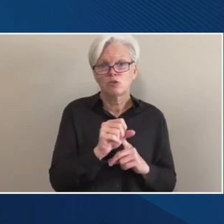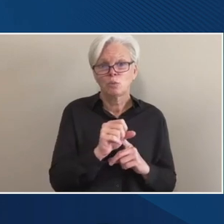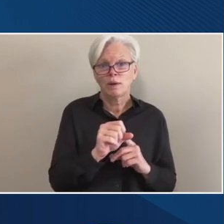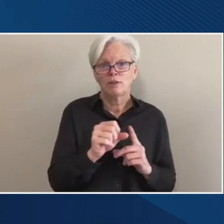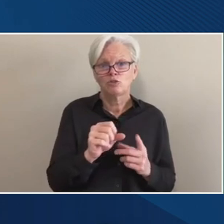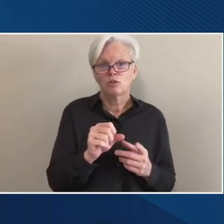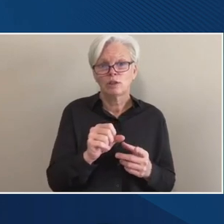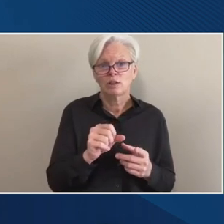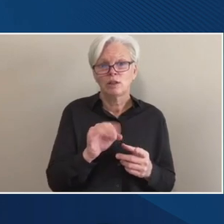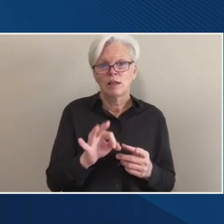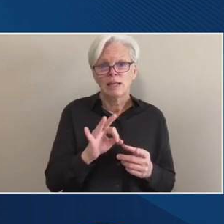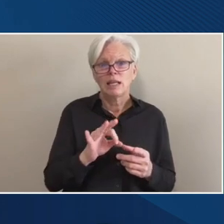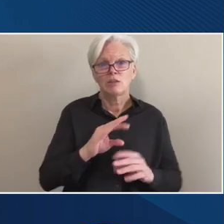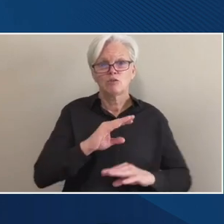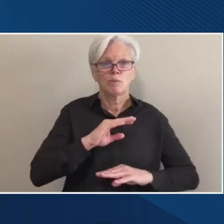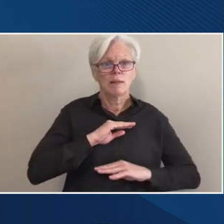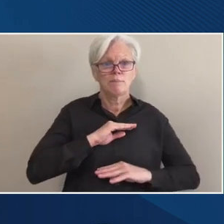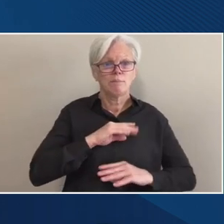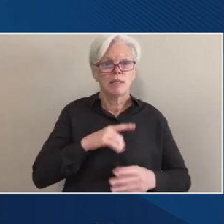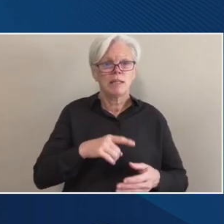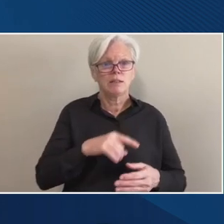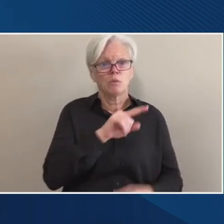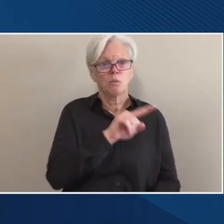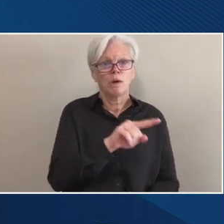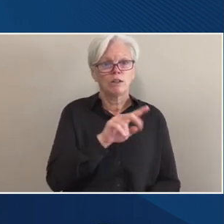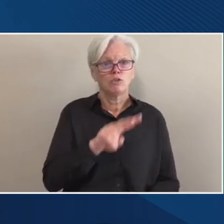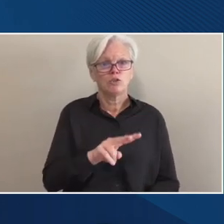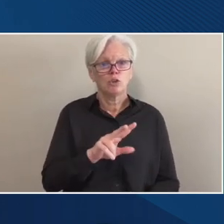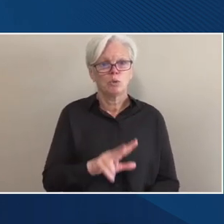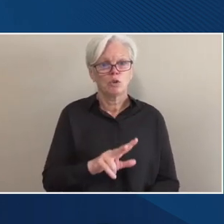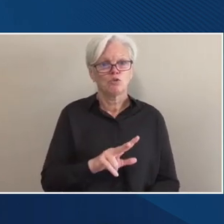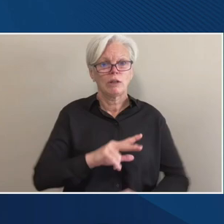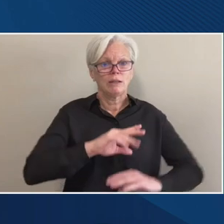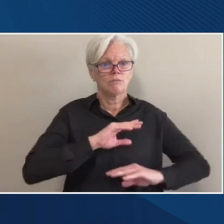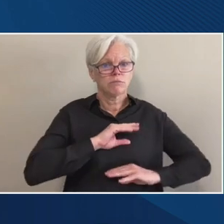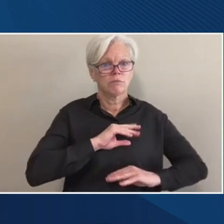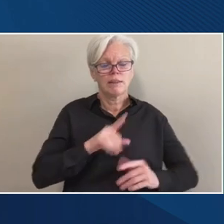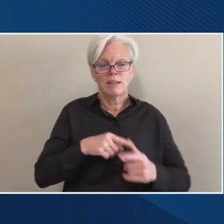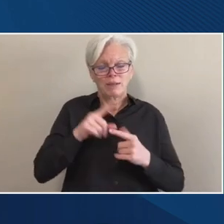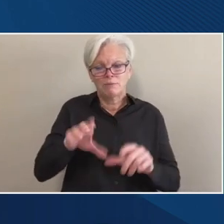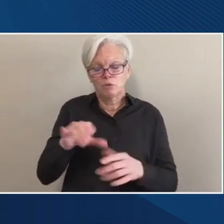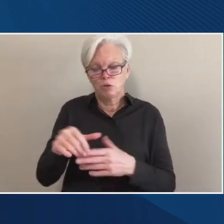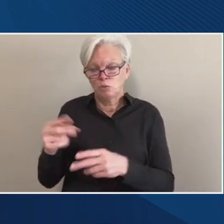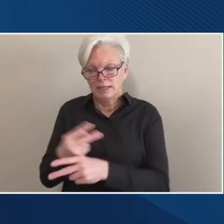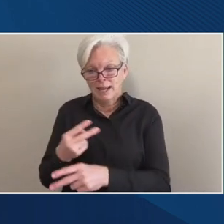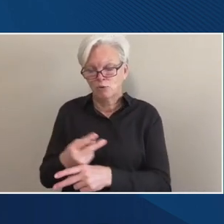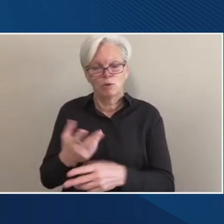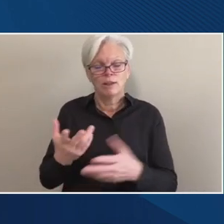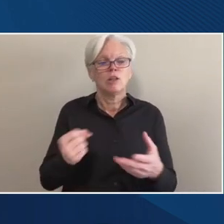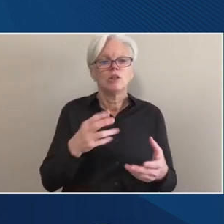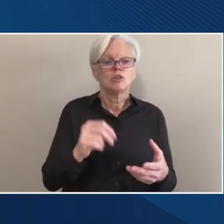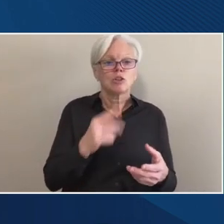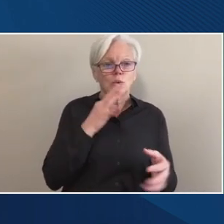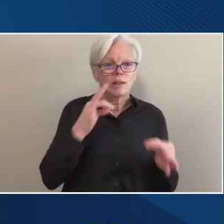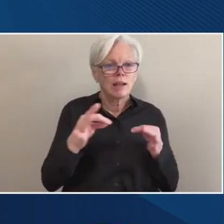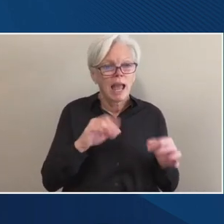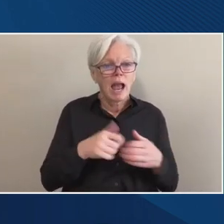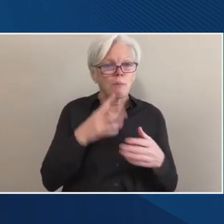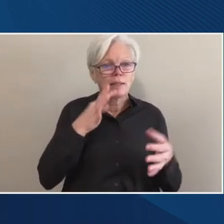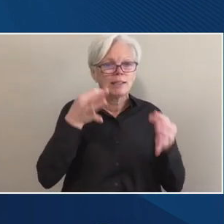meet the conditions of one, two, and three. So can you explain how we would determine